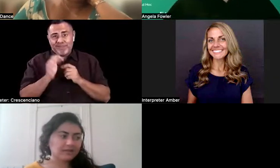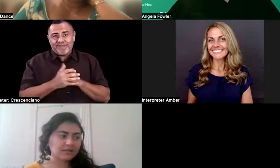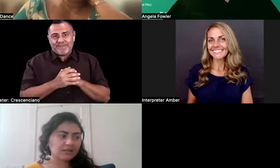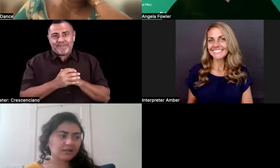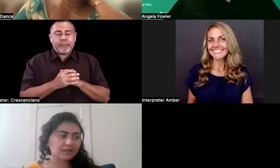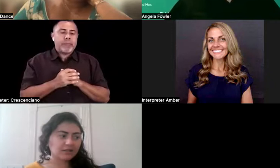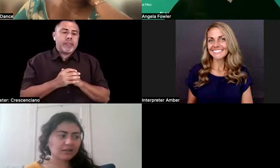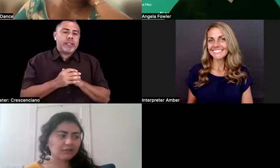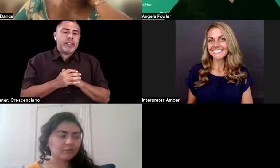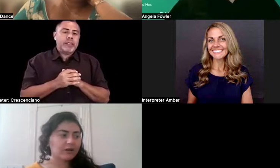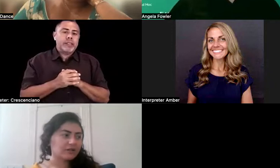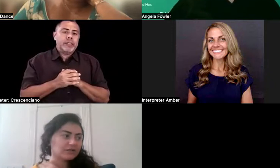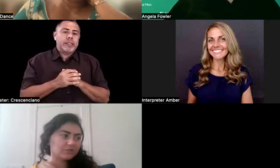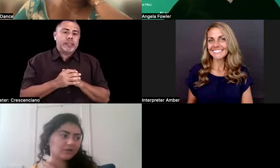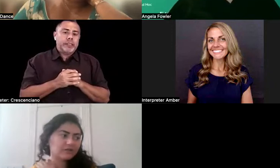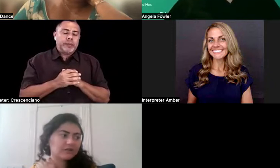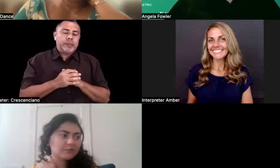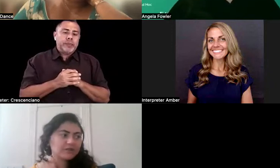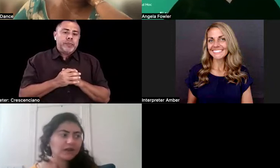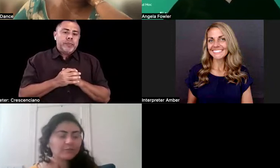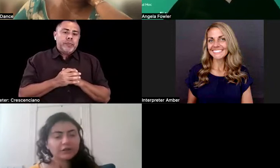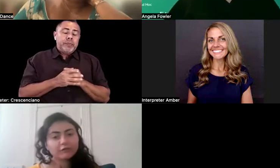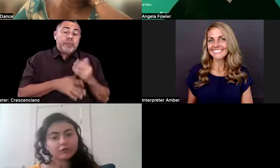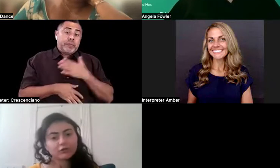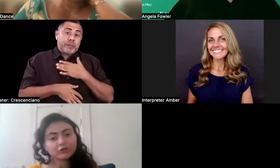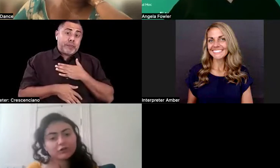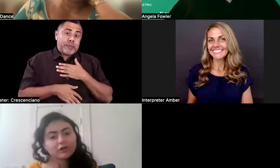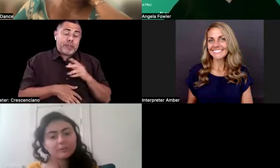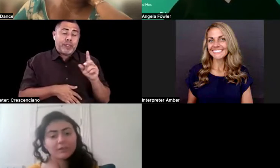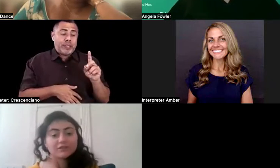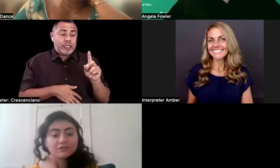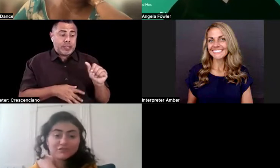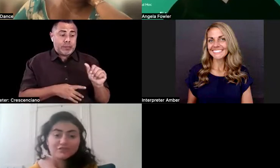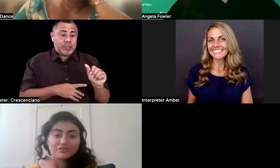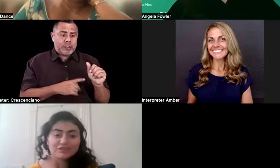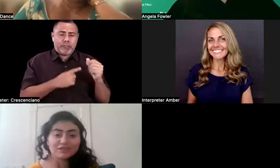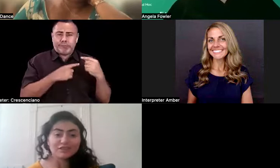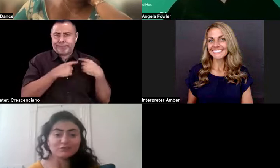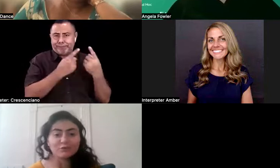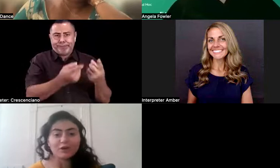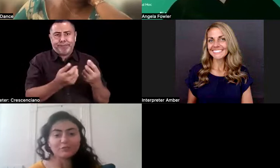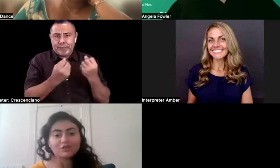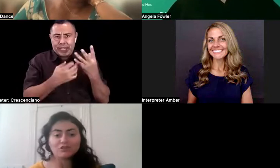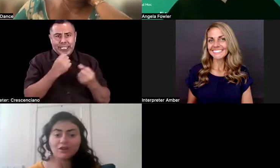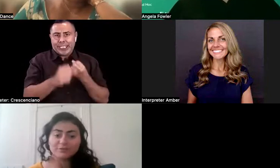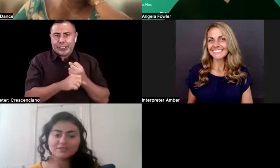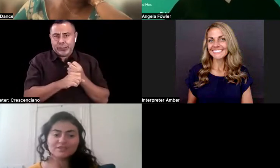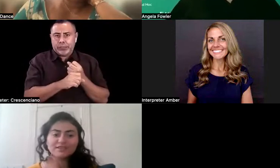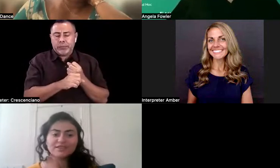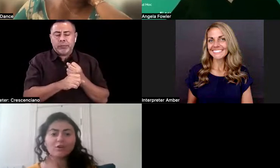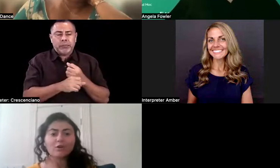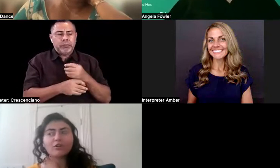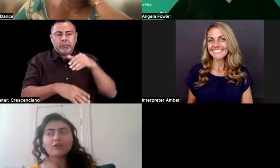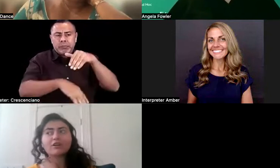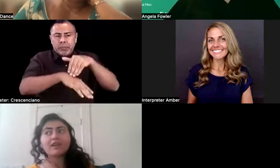my, a lot of my disabilities have been happening for many years and throughout many jobs